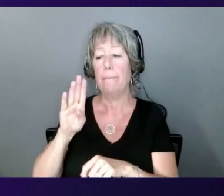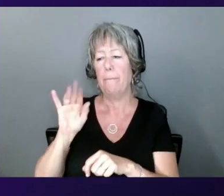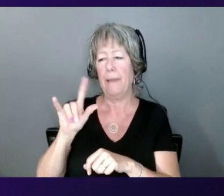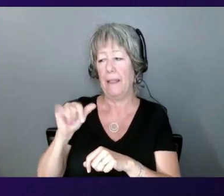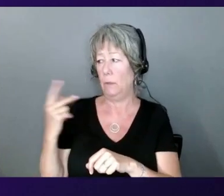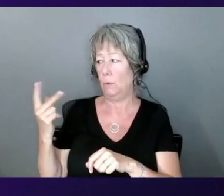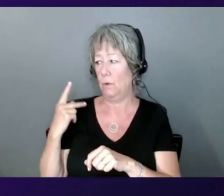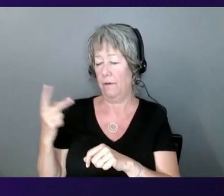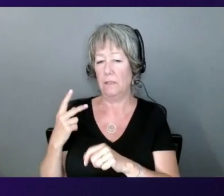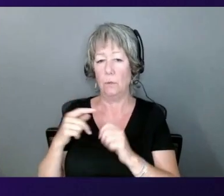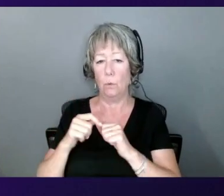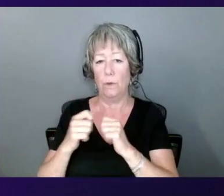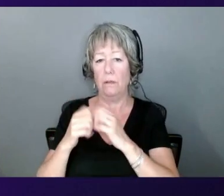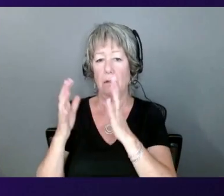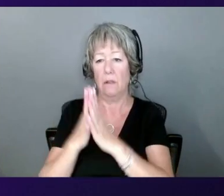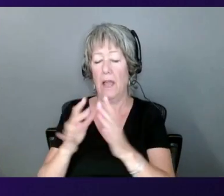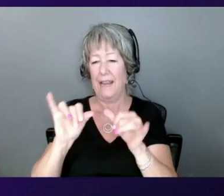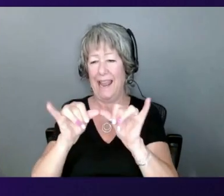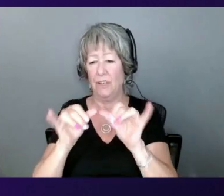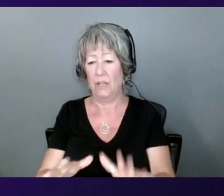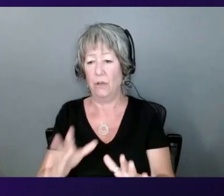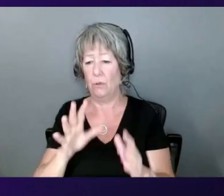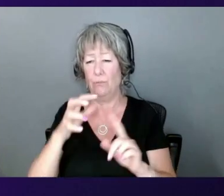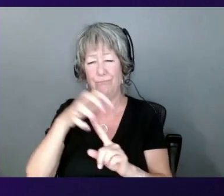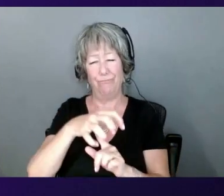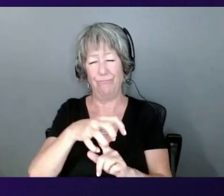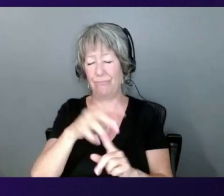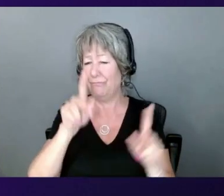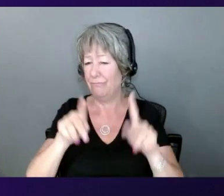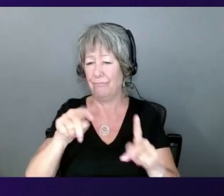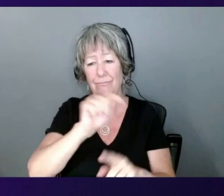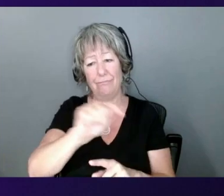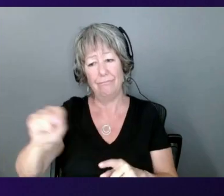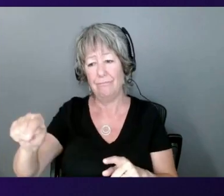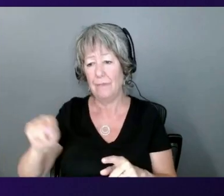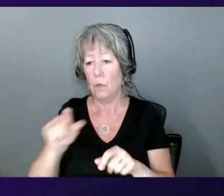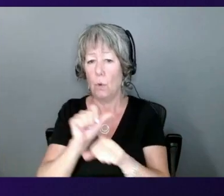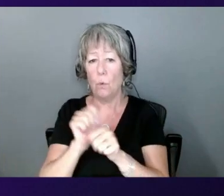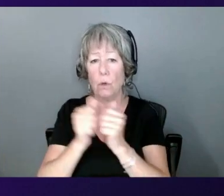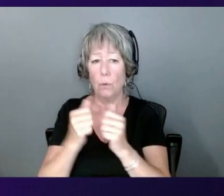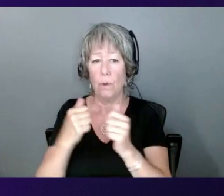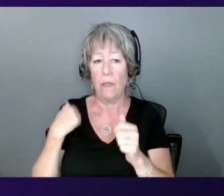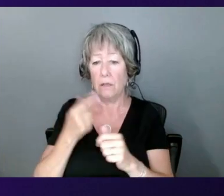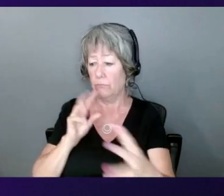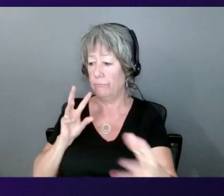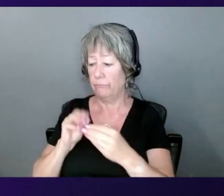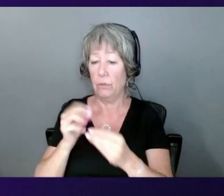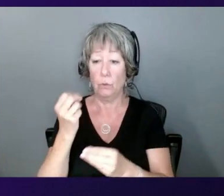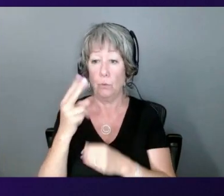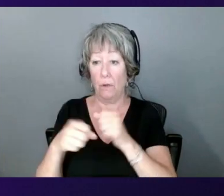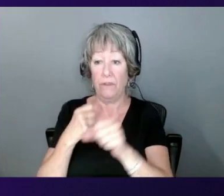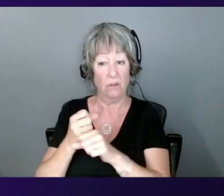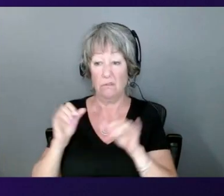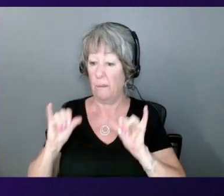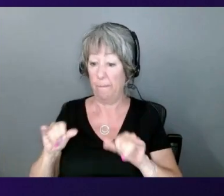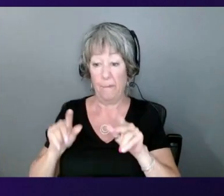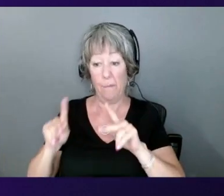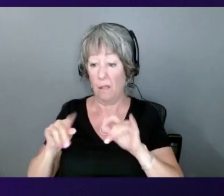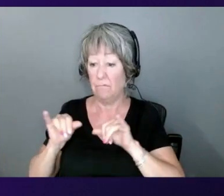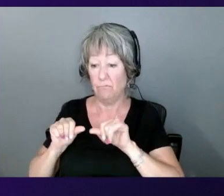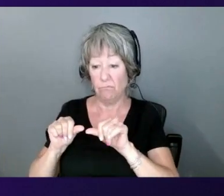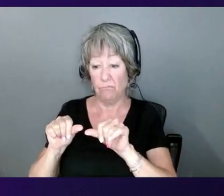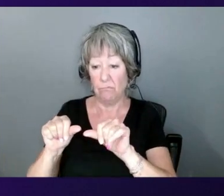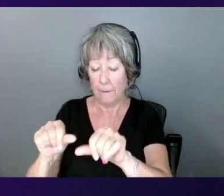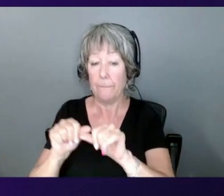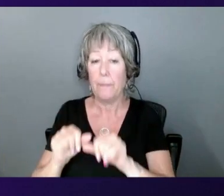amazing set of engineers and leaders who worked with us for last 12 years to continue to work with us. We believe that there will be,